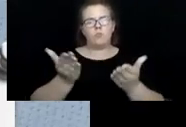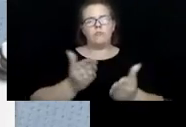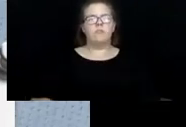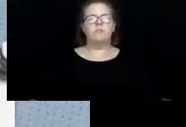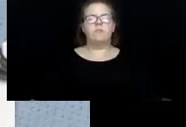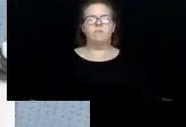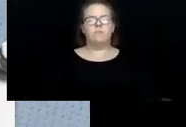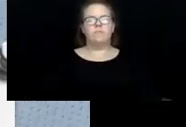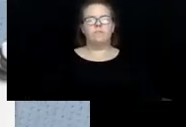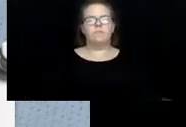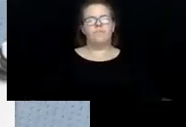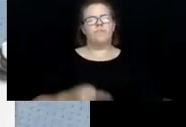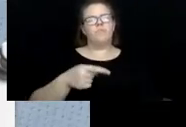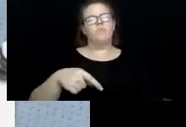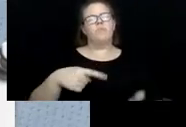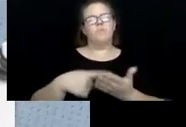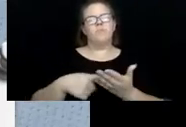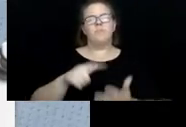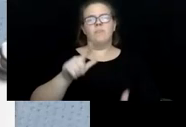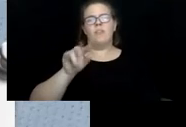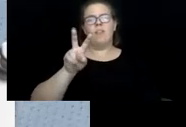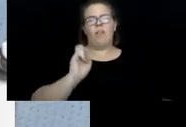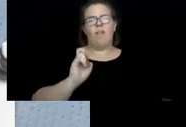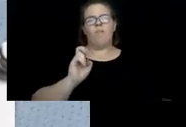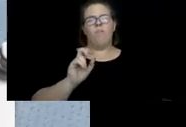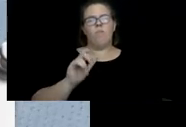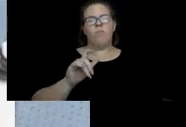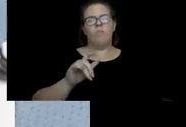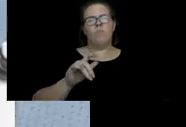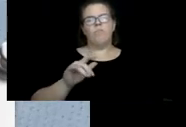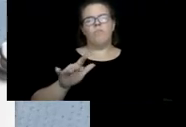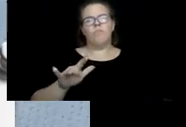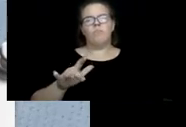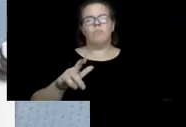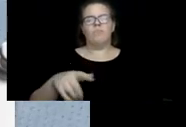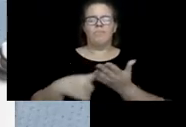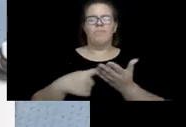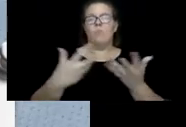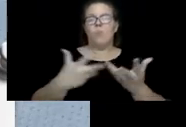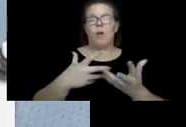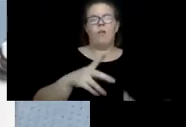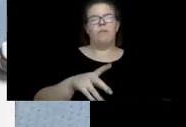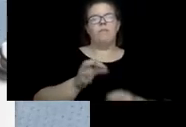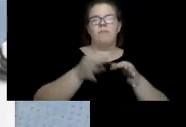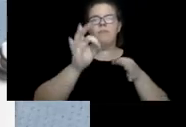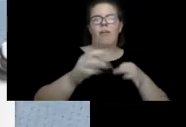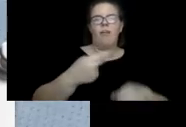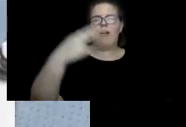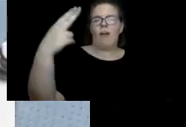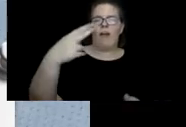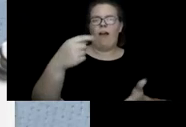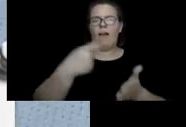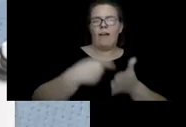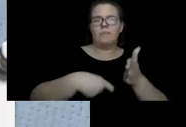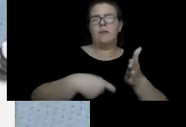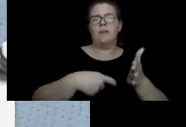about why we do what we do, we talk about delaying the high expense of institutional care, and you'll see how we